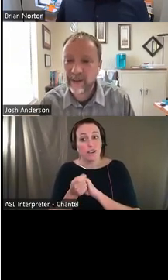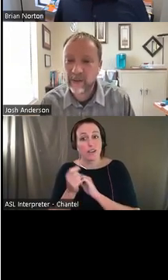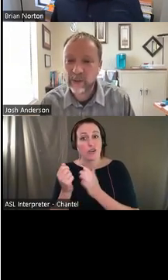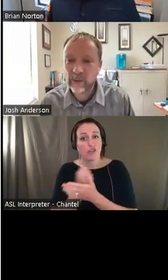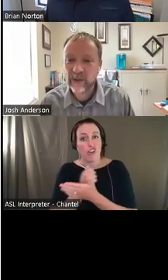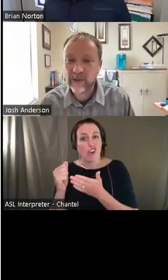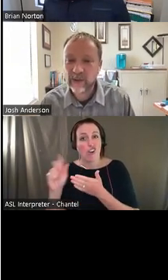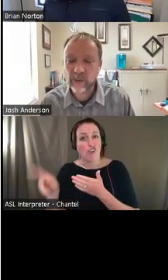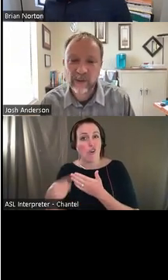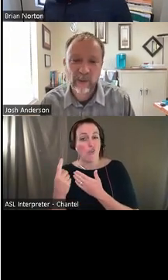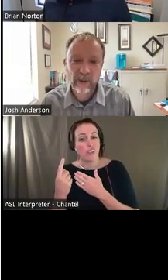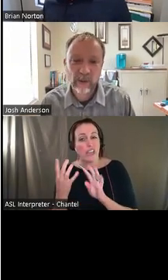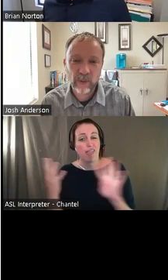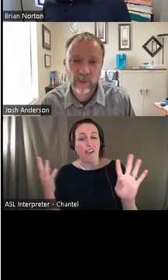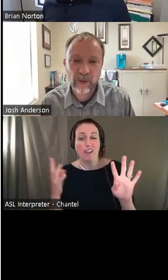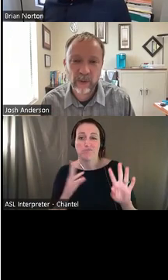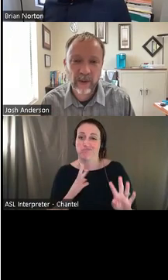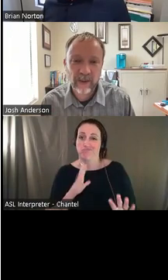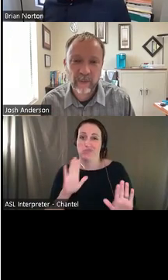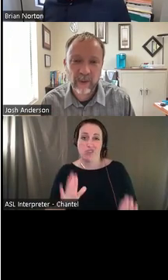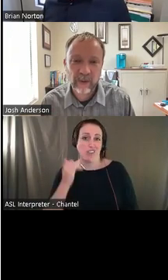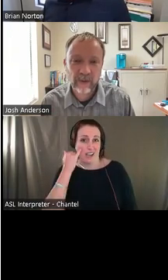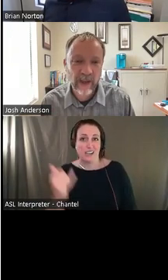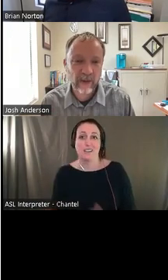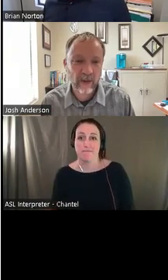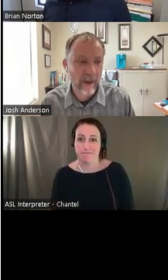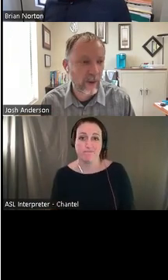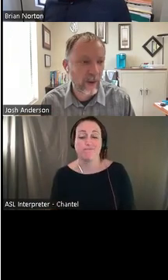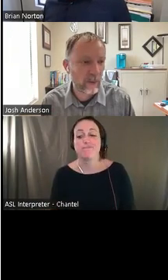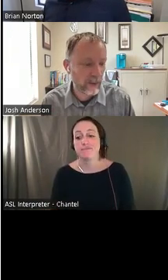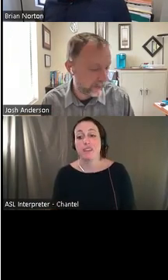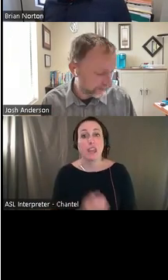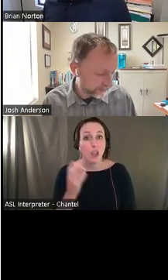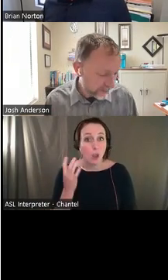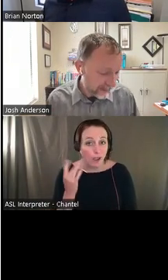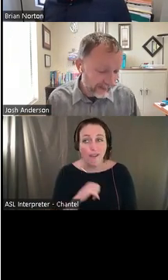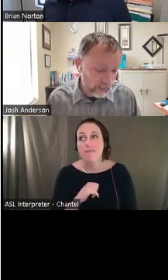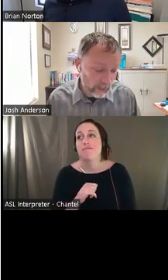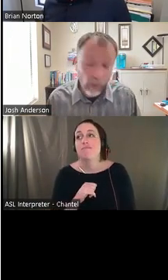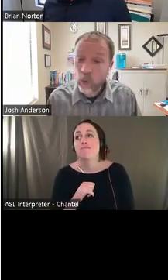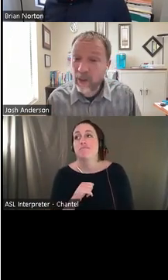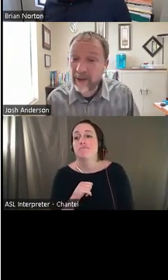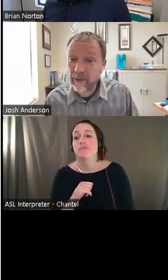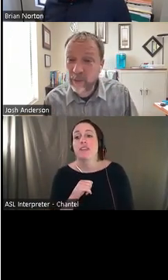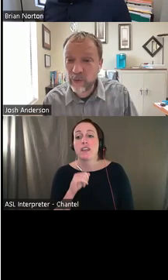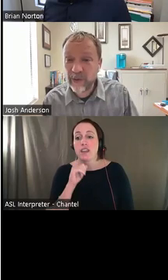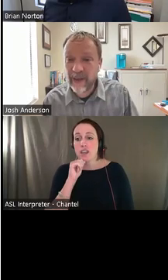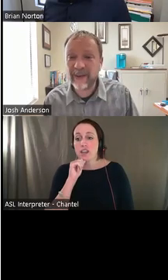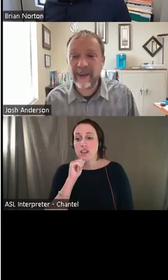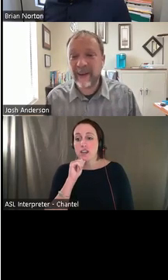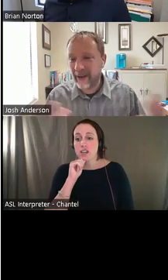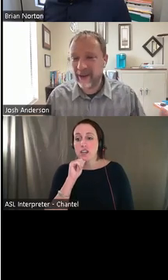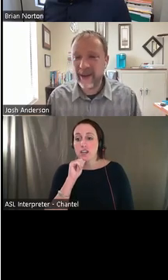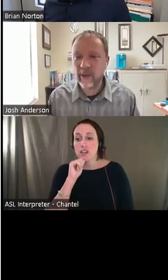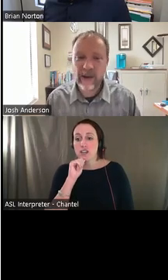that the individual can assist with. really do really do like that because a, you're not probably getting rid of a whole lot of customers doing